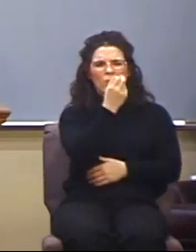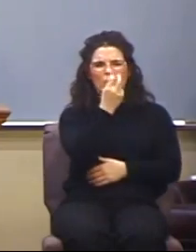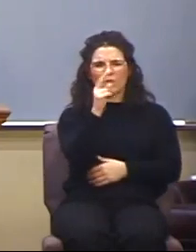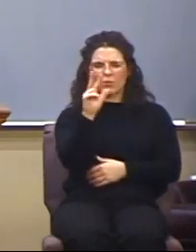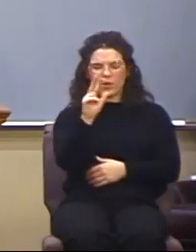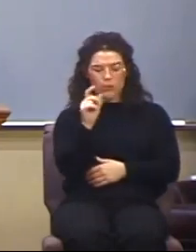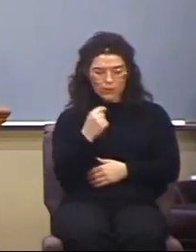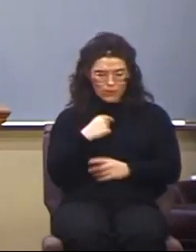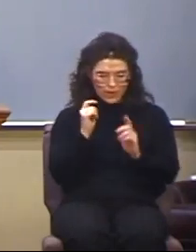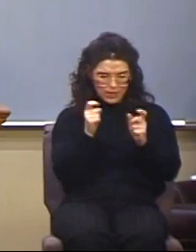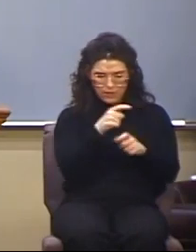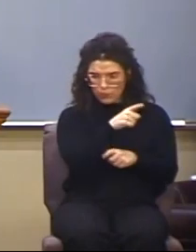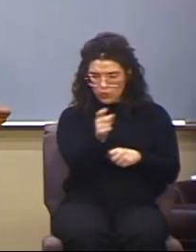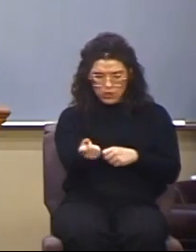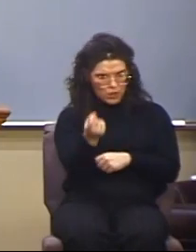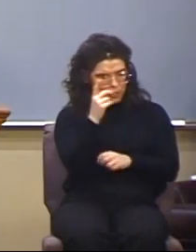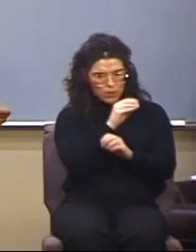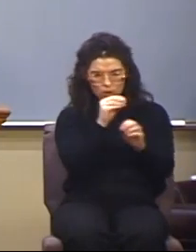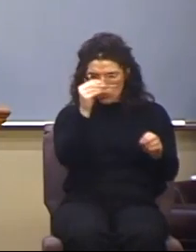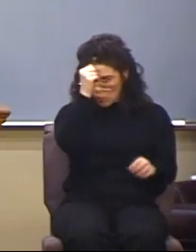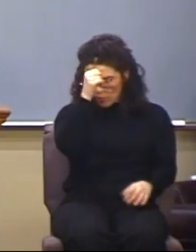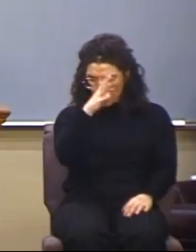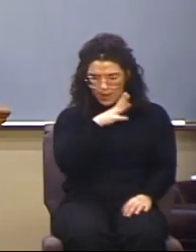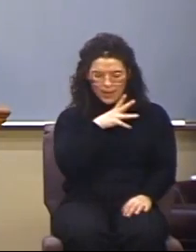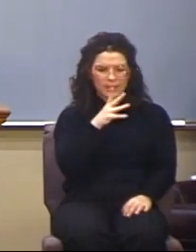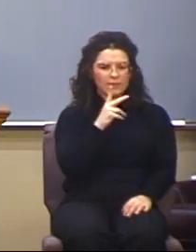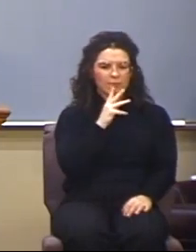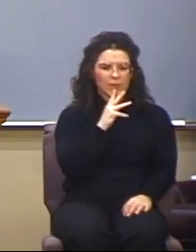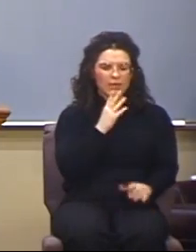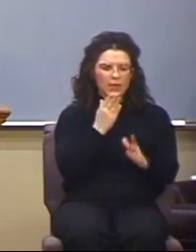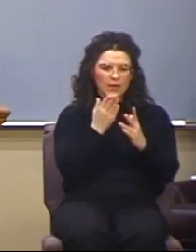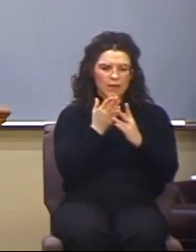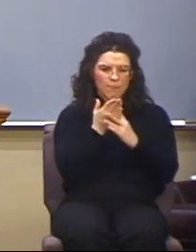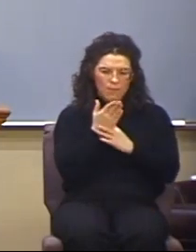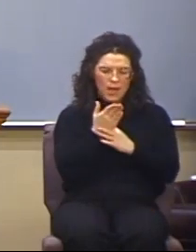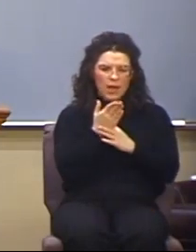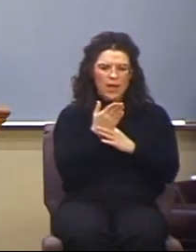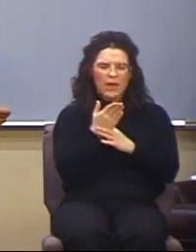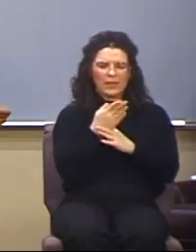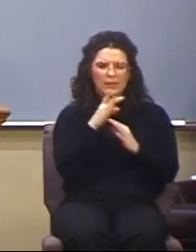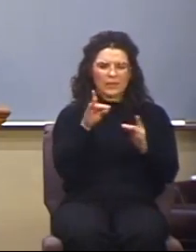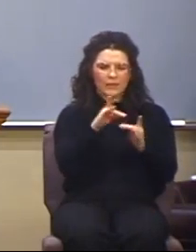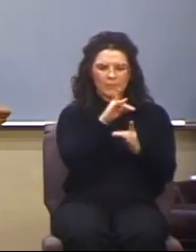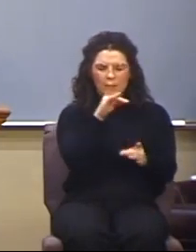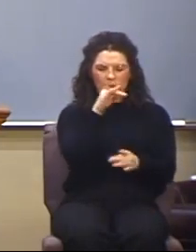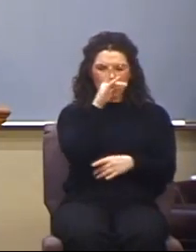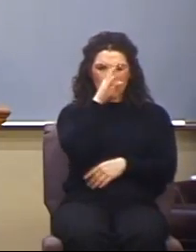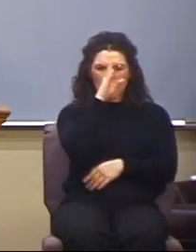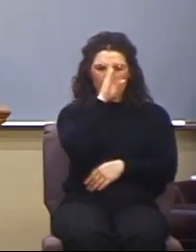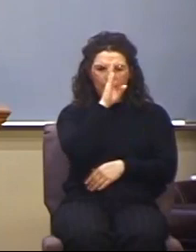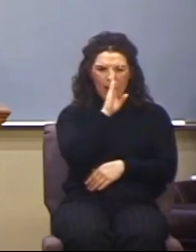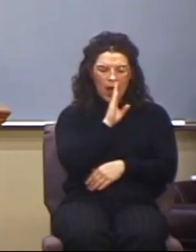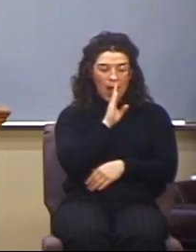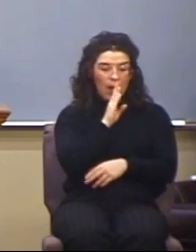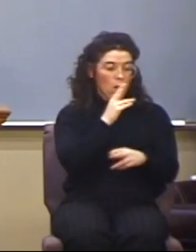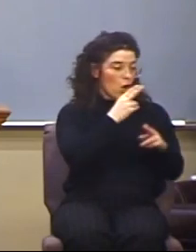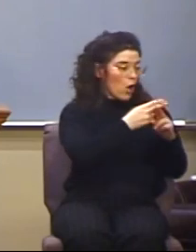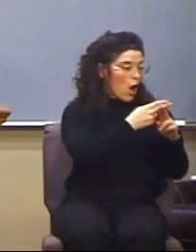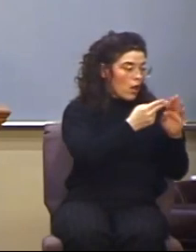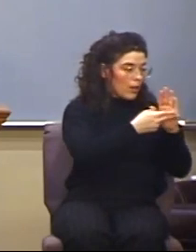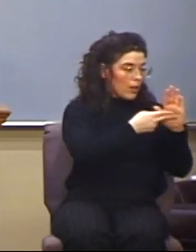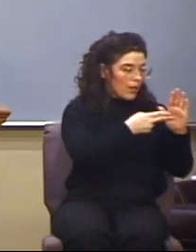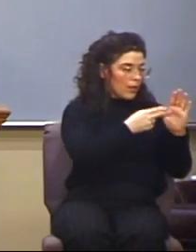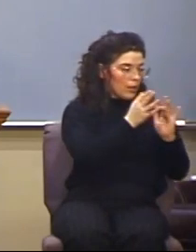give you to understand, that no man speaking by the Spirit of God calleth